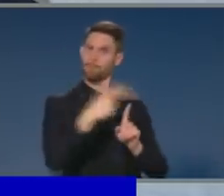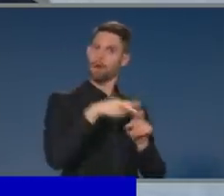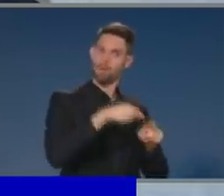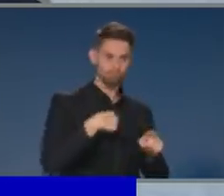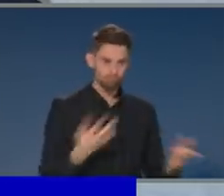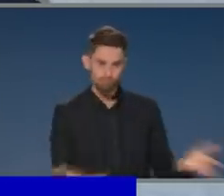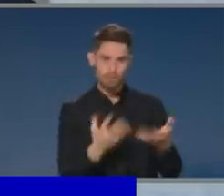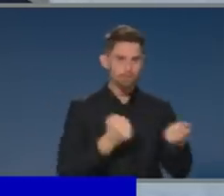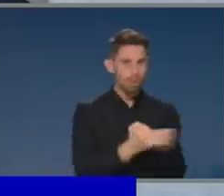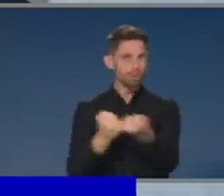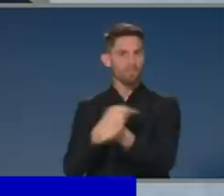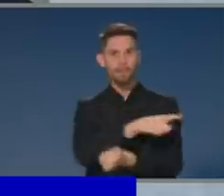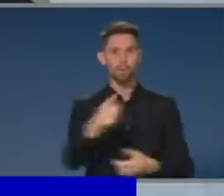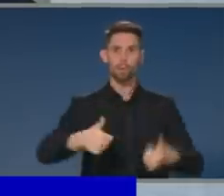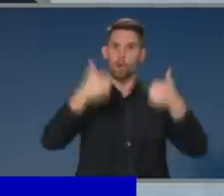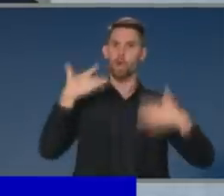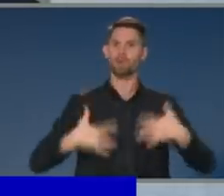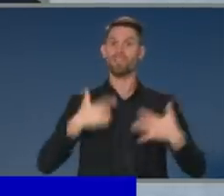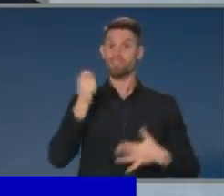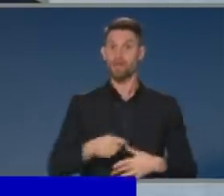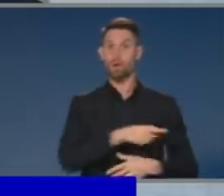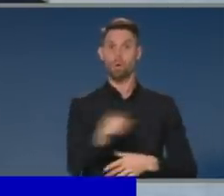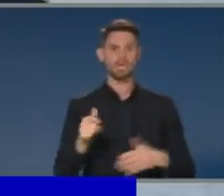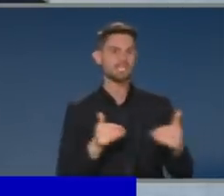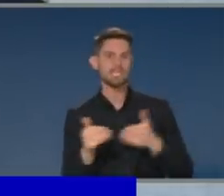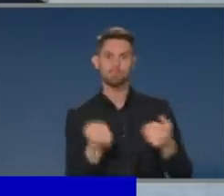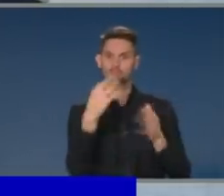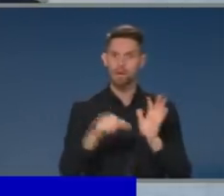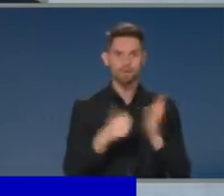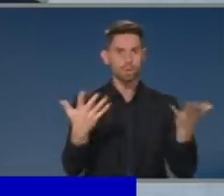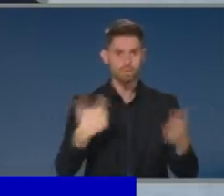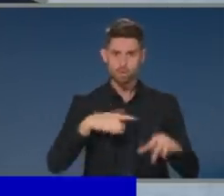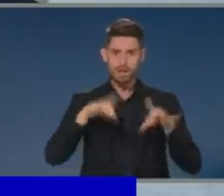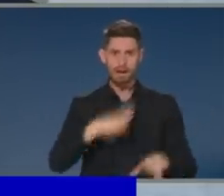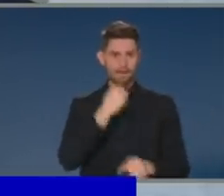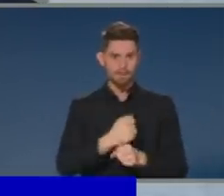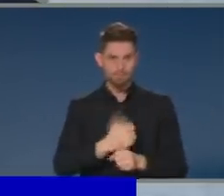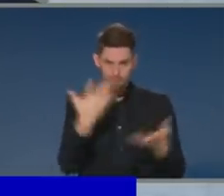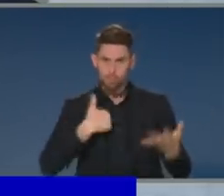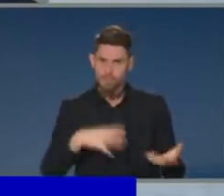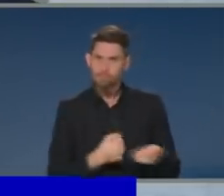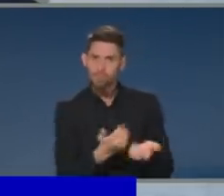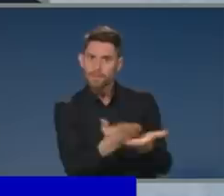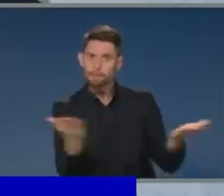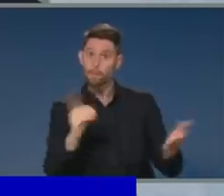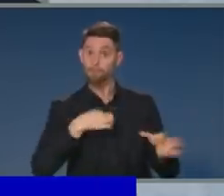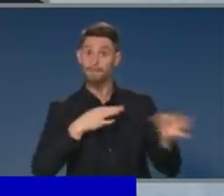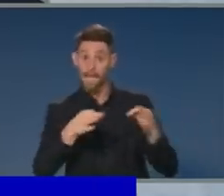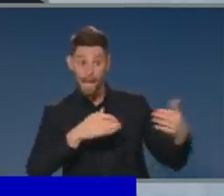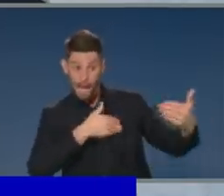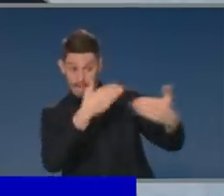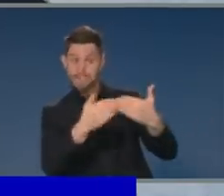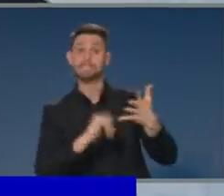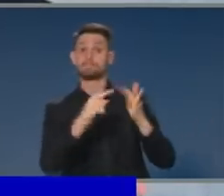as many people as we possibly can. And indeed, as the record shows, we are. And the timetable of the program has been well set out.